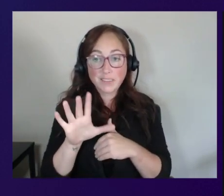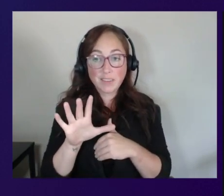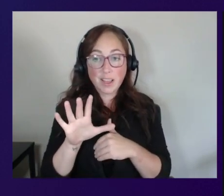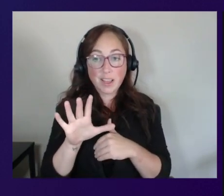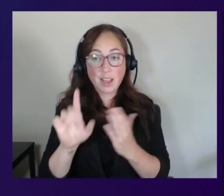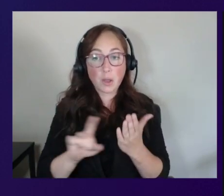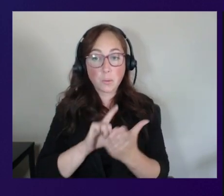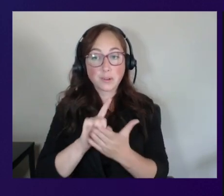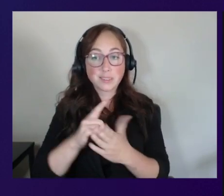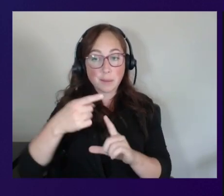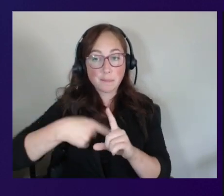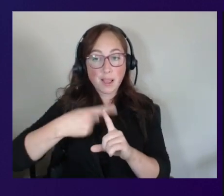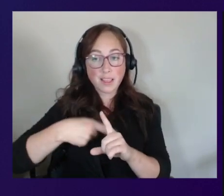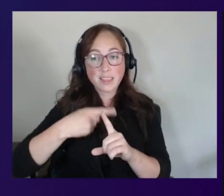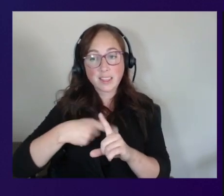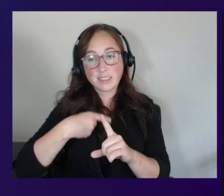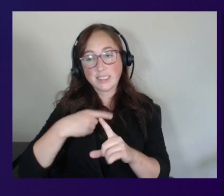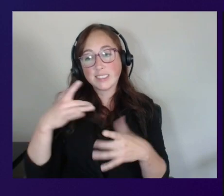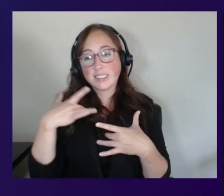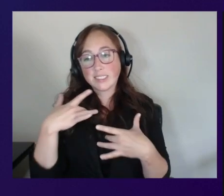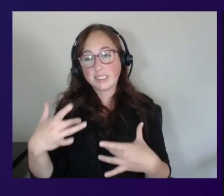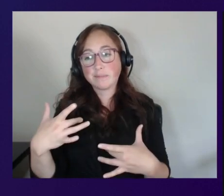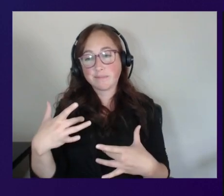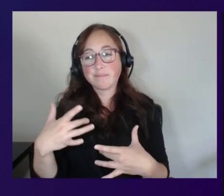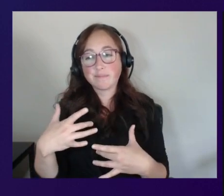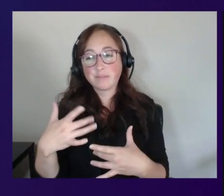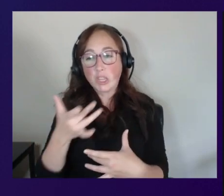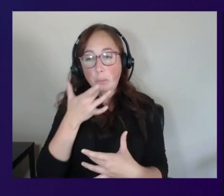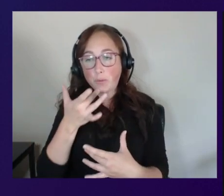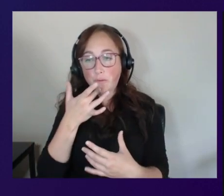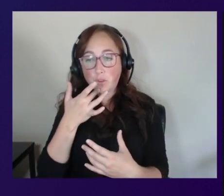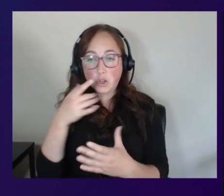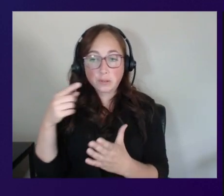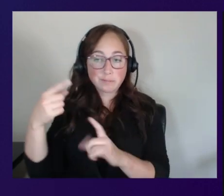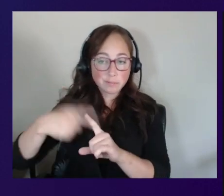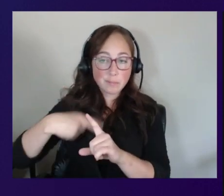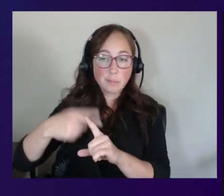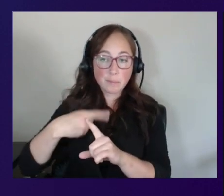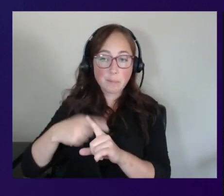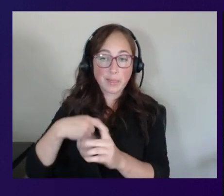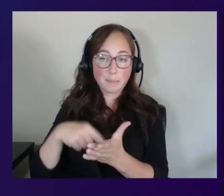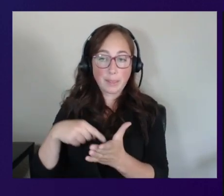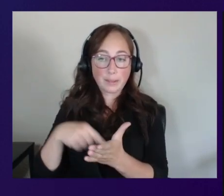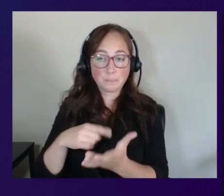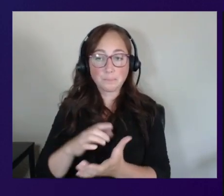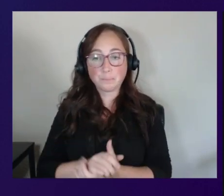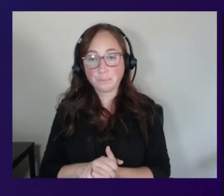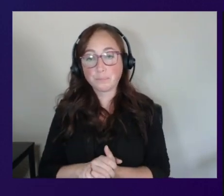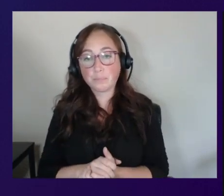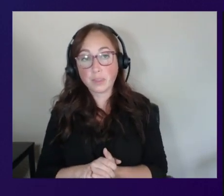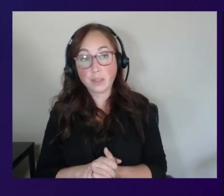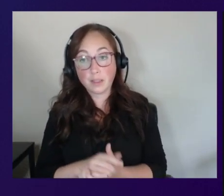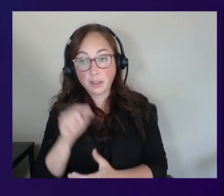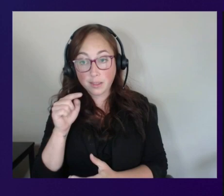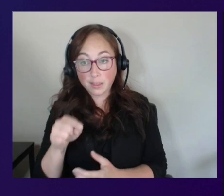typically the break-even point between the two billing models and so what this is doing is